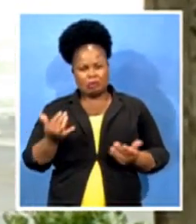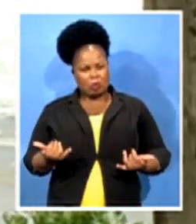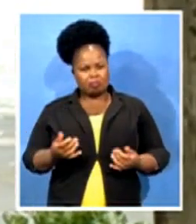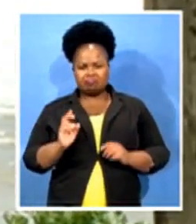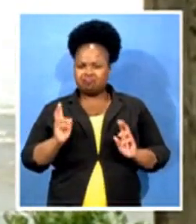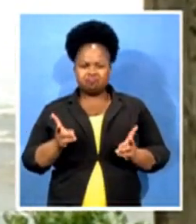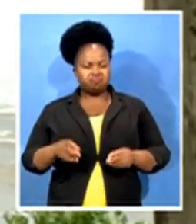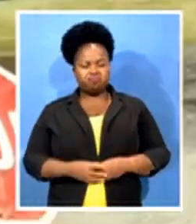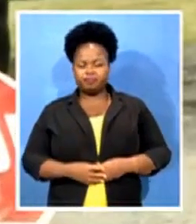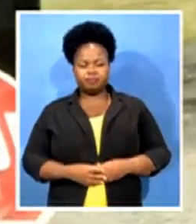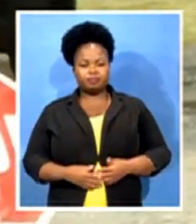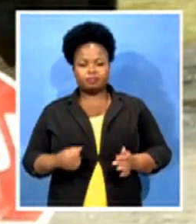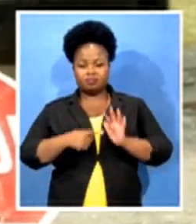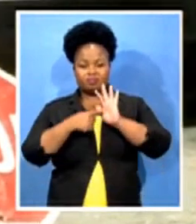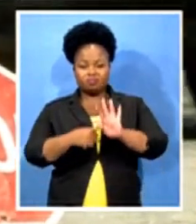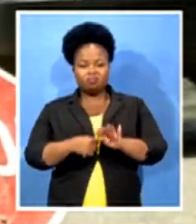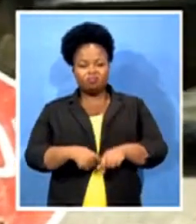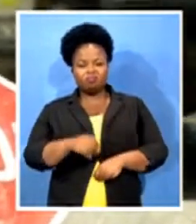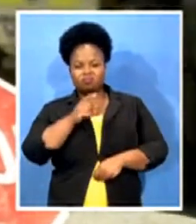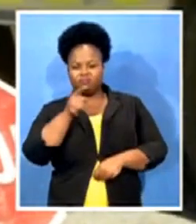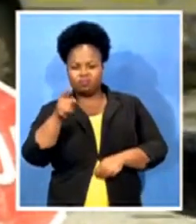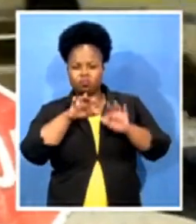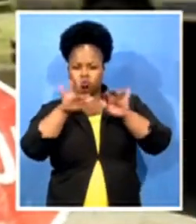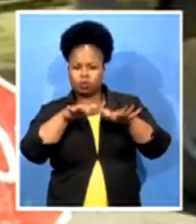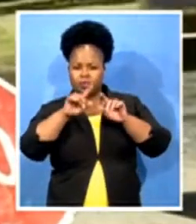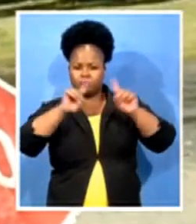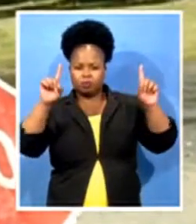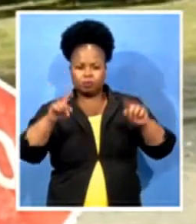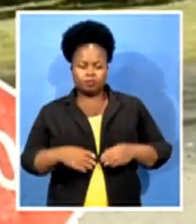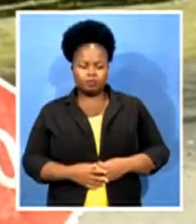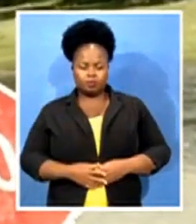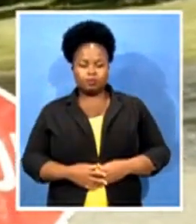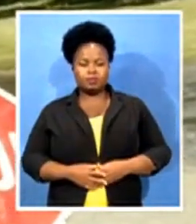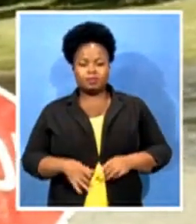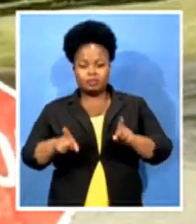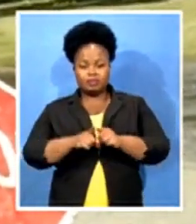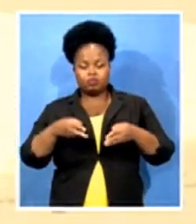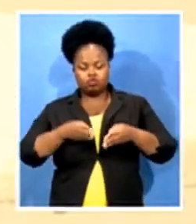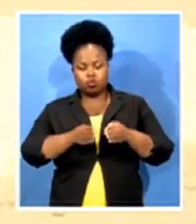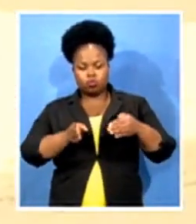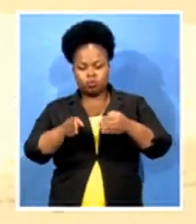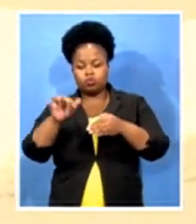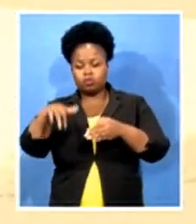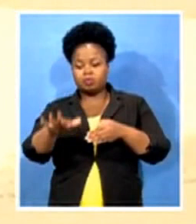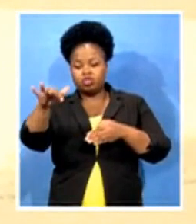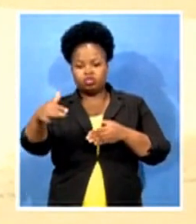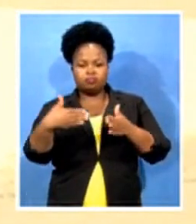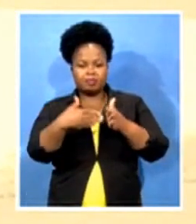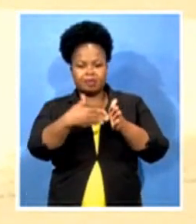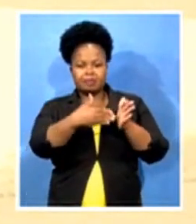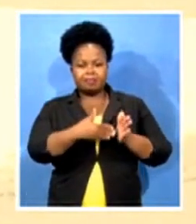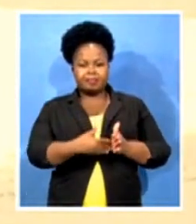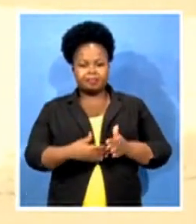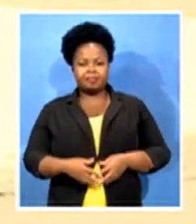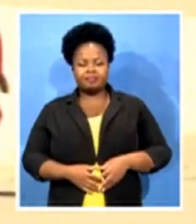showing that swimming is not allowed. Even roads leading to the beach are closed. Lifeguards are on duty